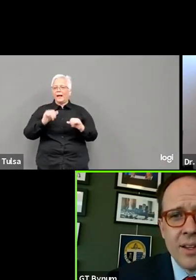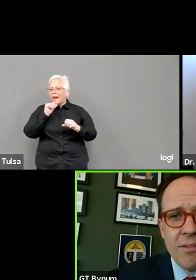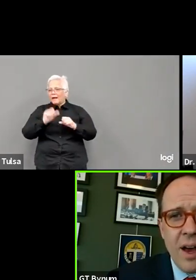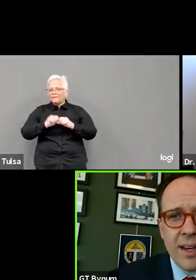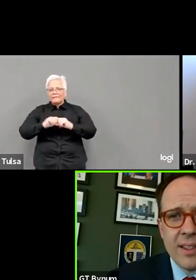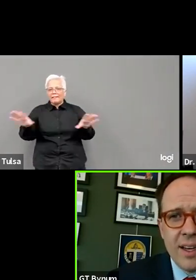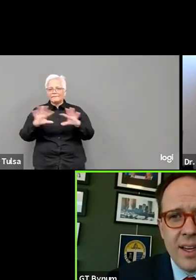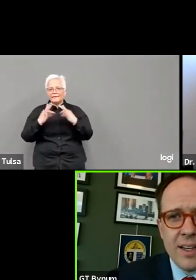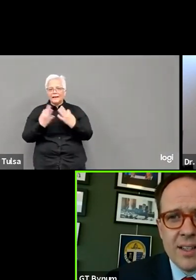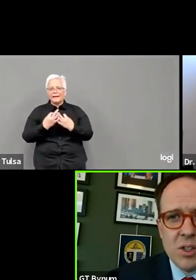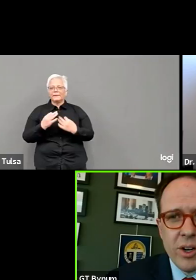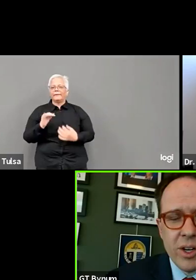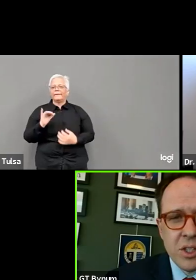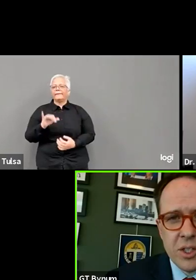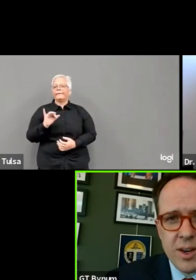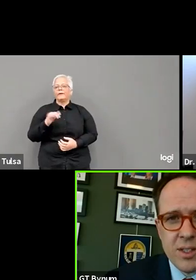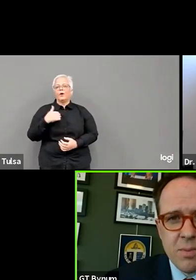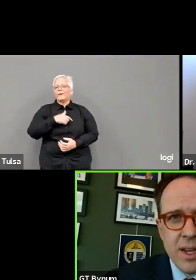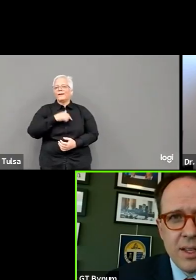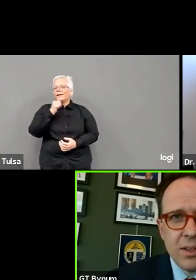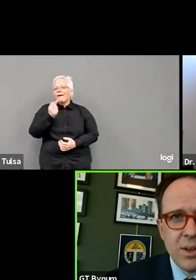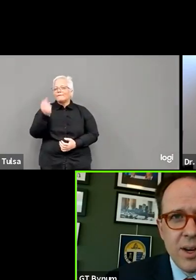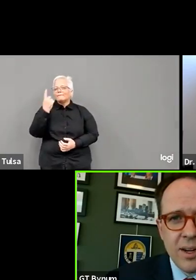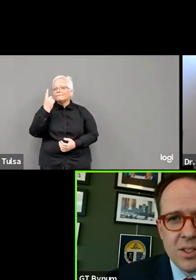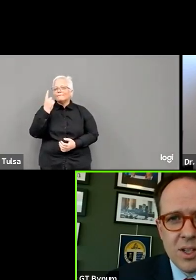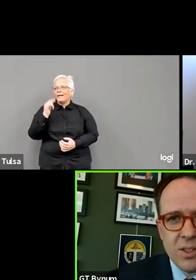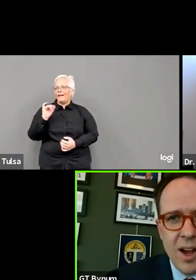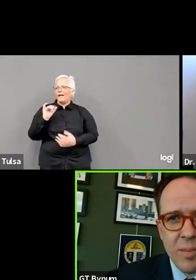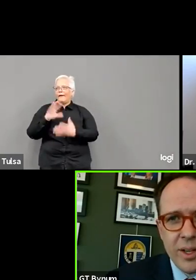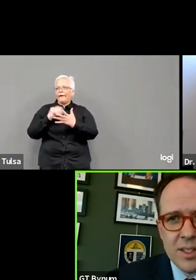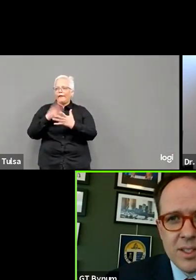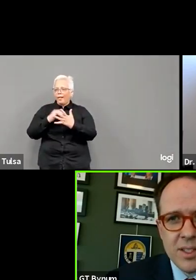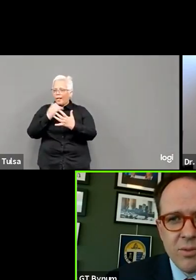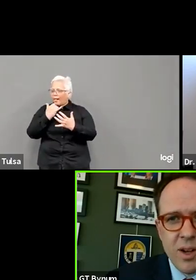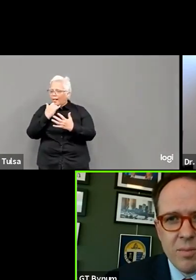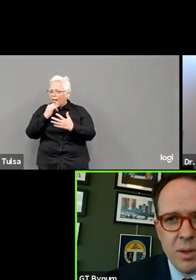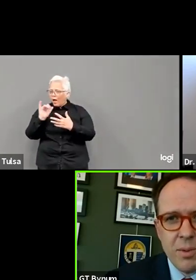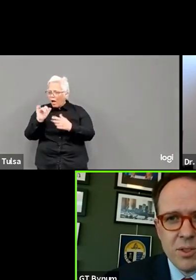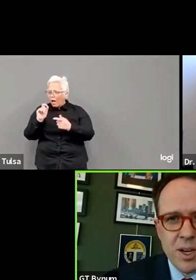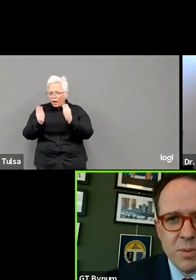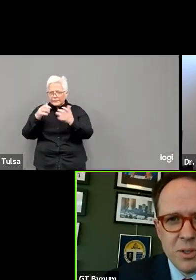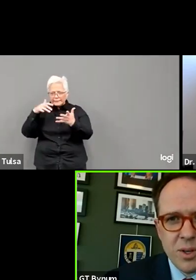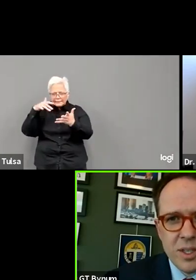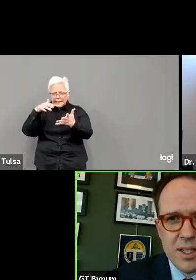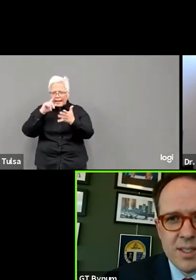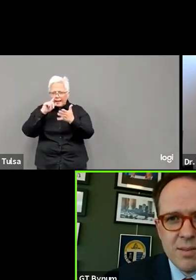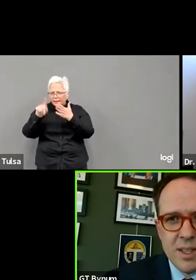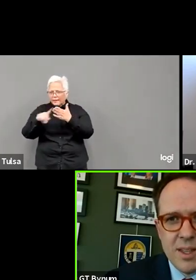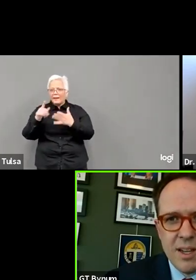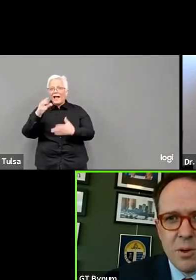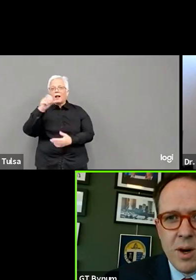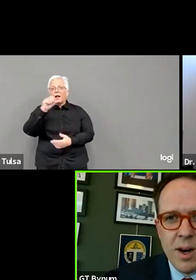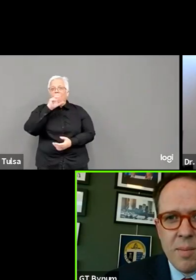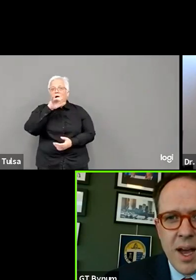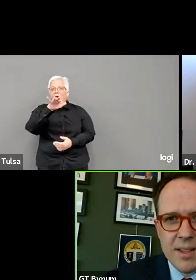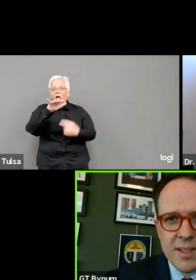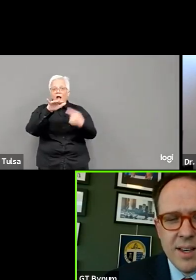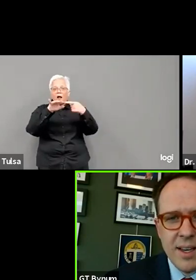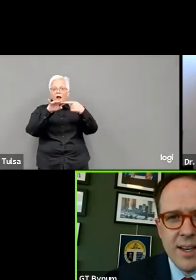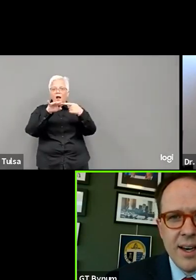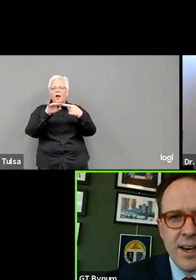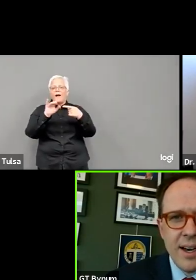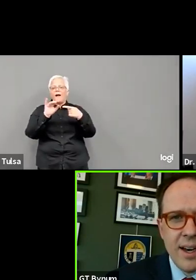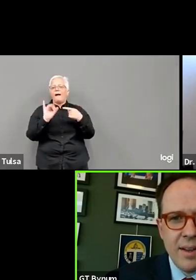handle on the fact that it is largely transmitted through aerosol droplets from people's respiratory systems. And that if you wear a